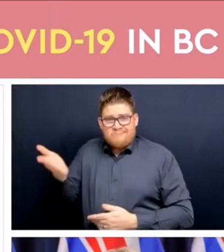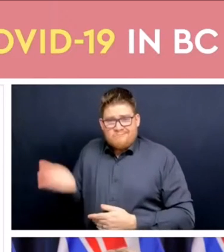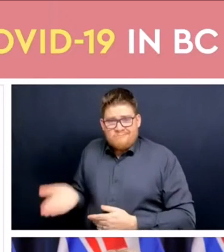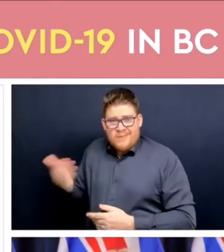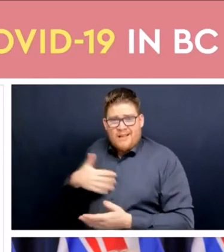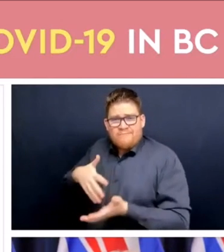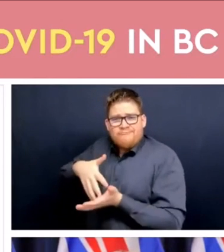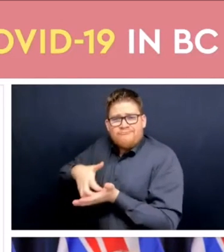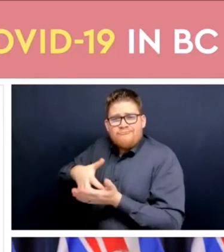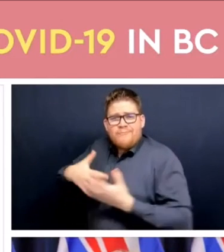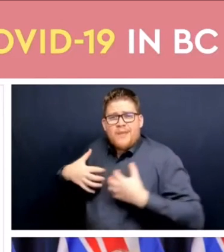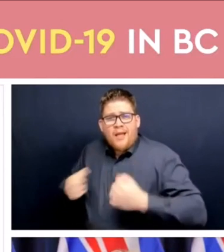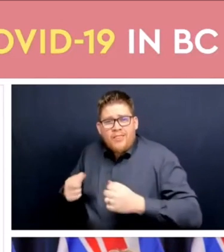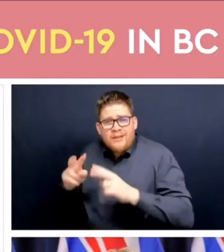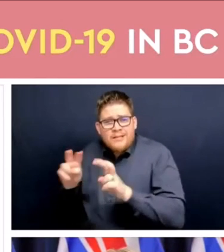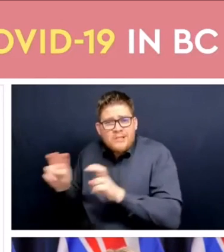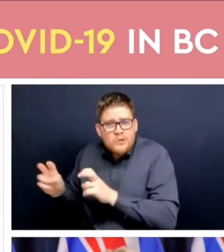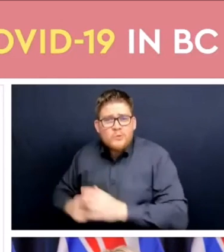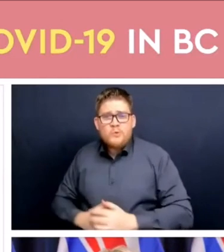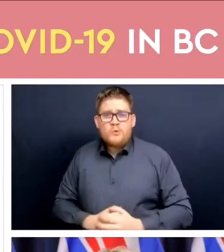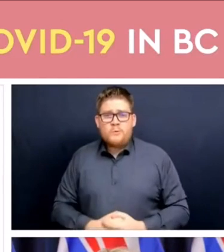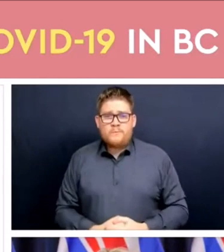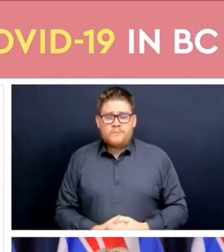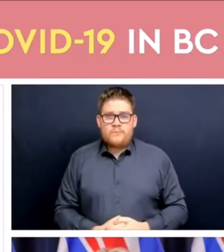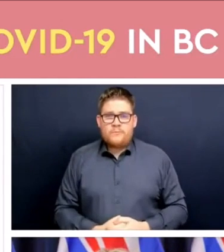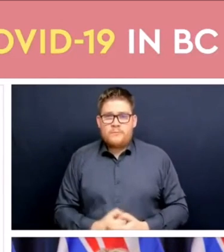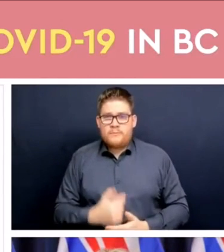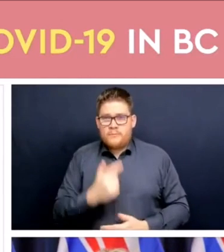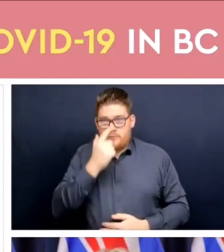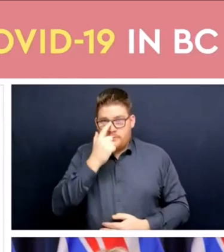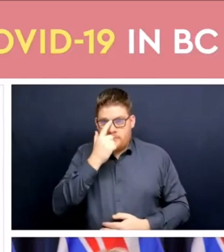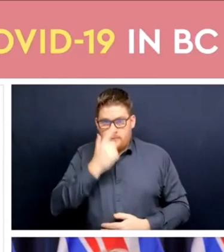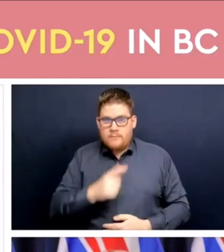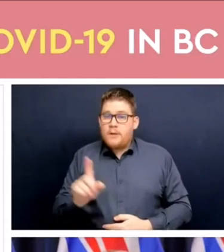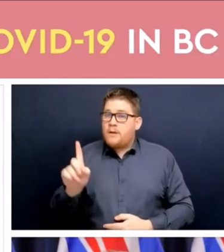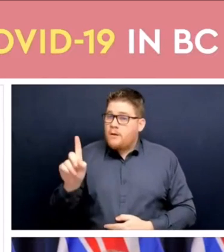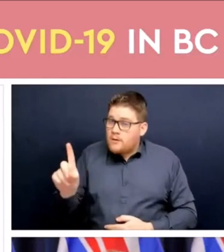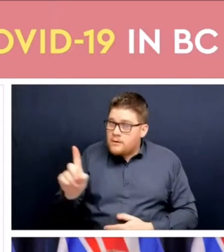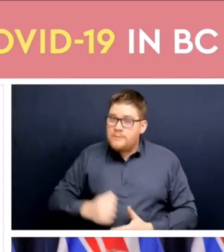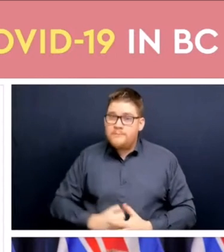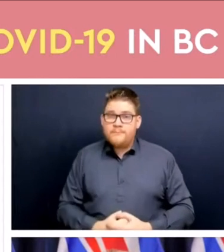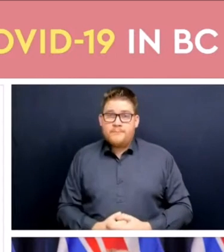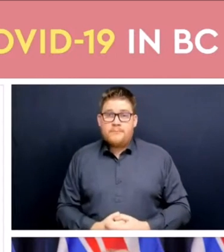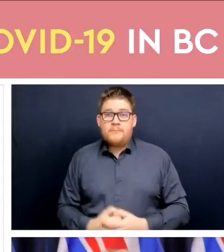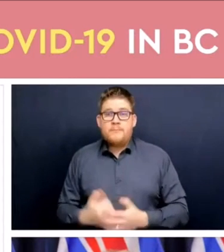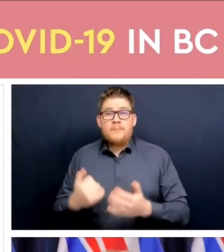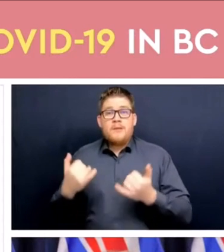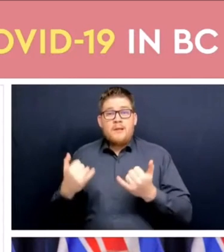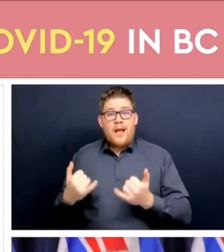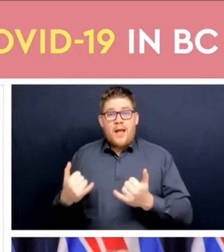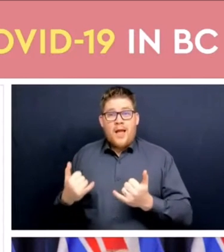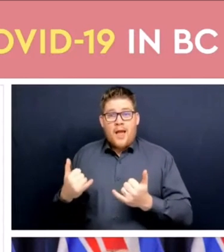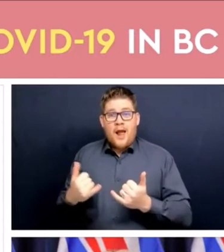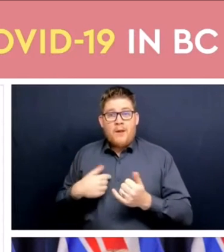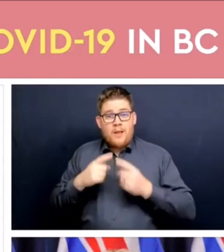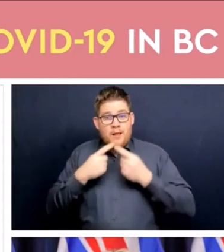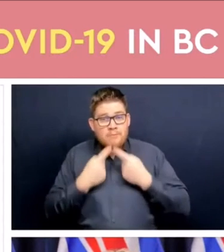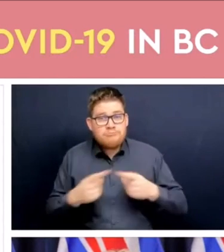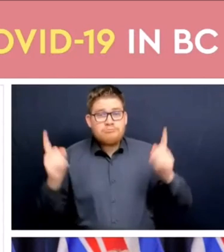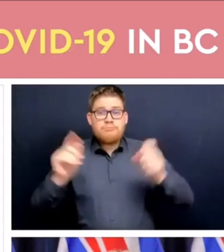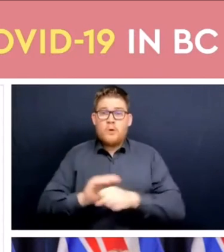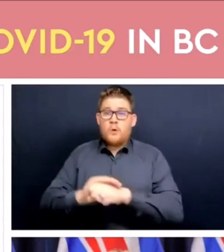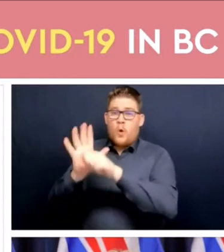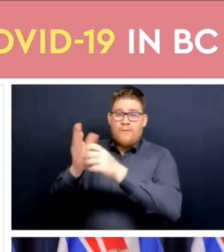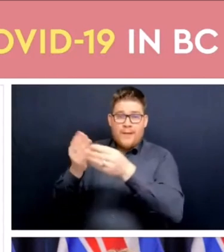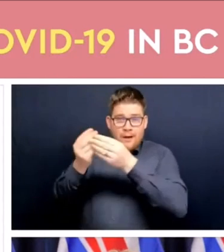also need to move into recovery as we're in this transition phase we are not out of this pandemic in British Columbia in Canada